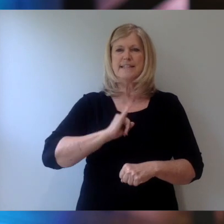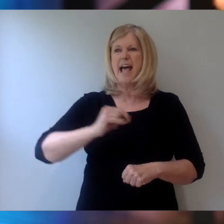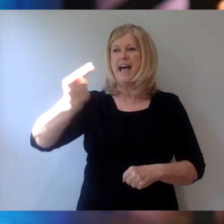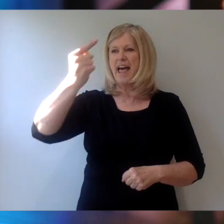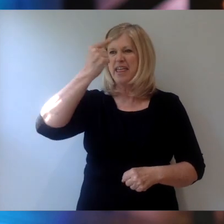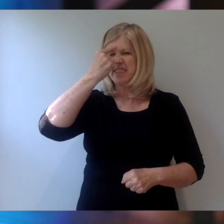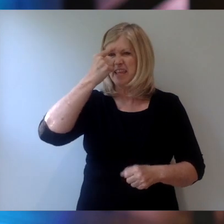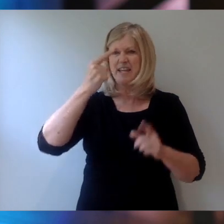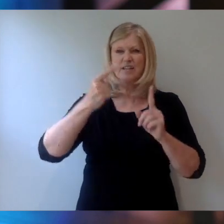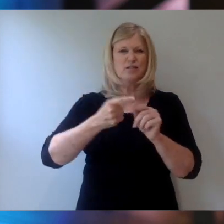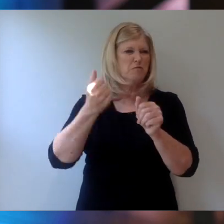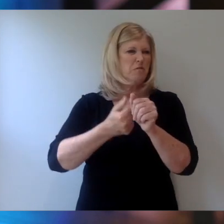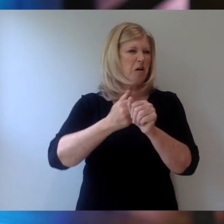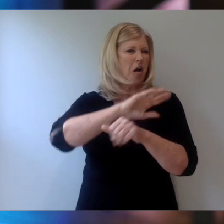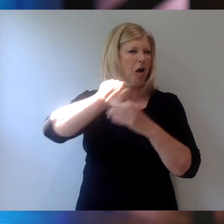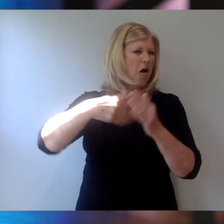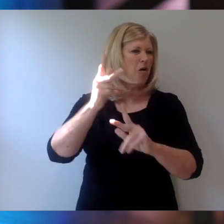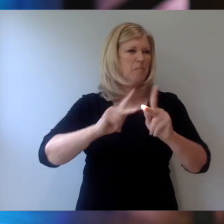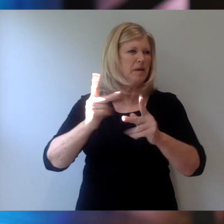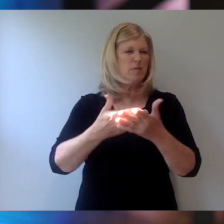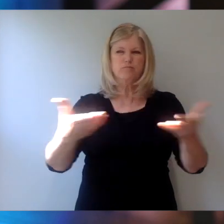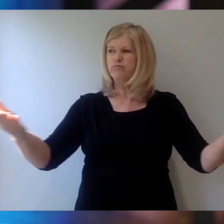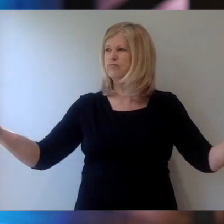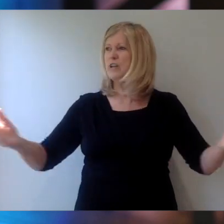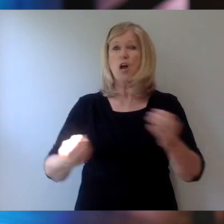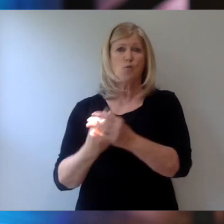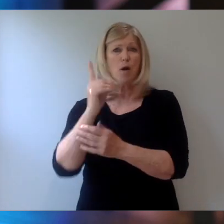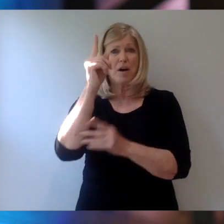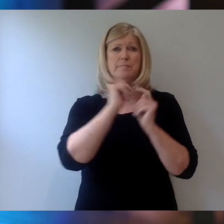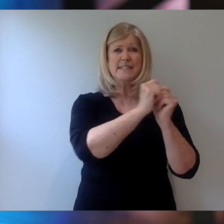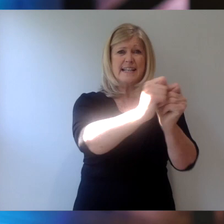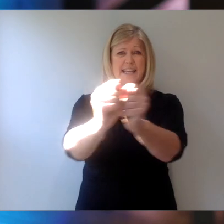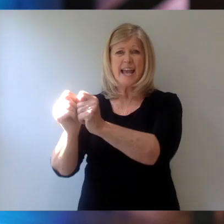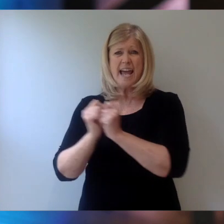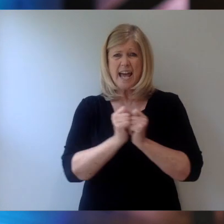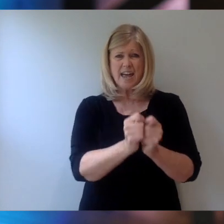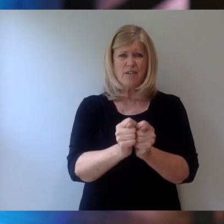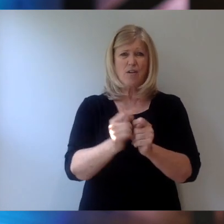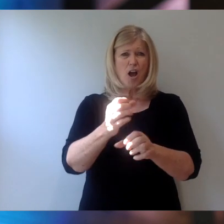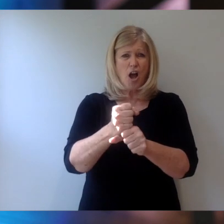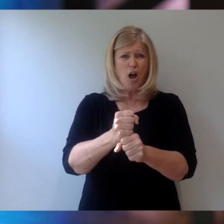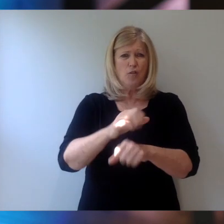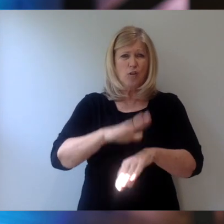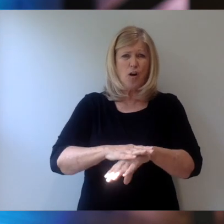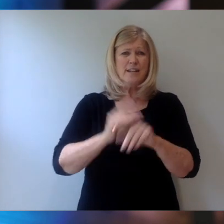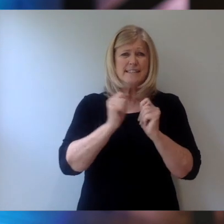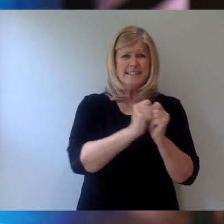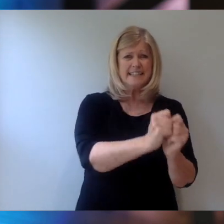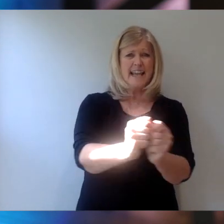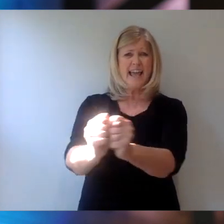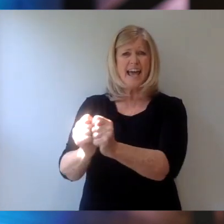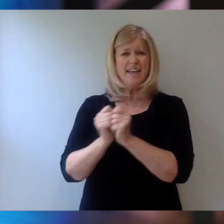everybody, grow up together. Hold on together because these periods of